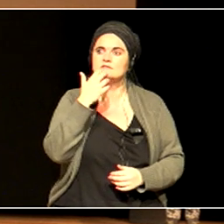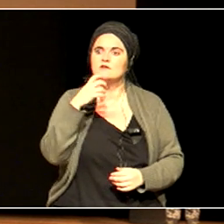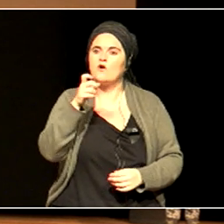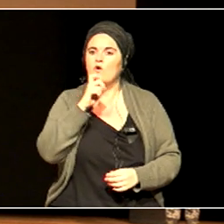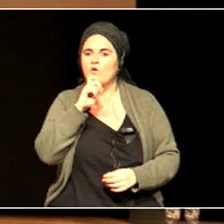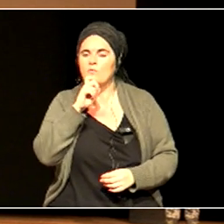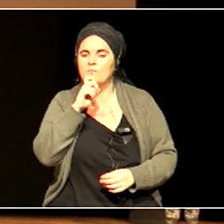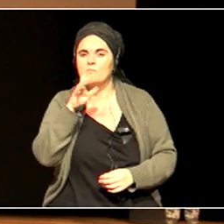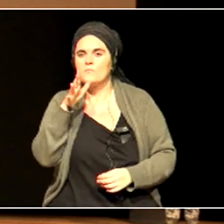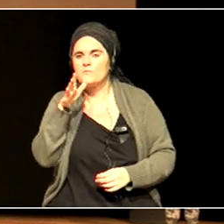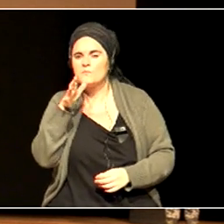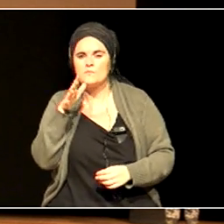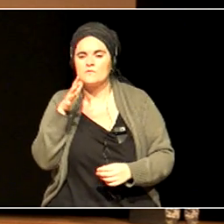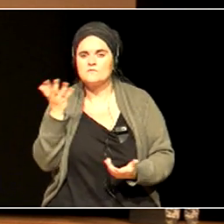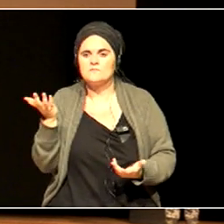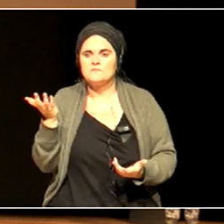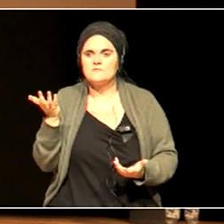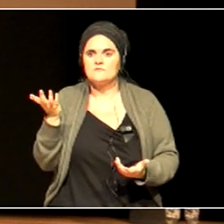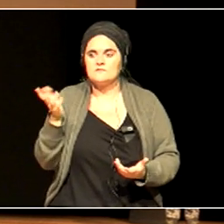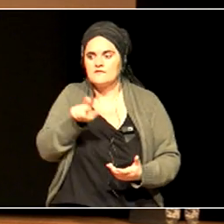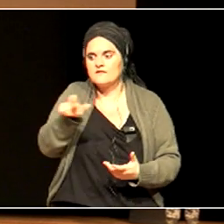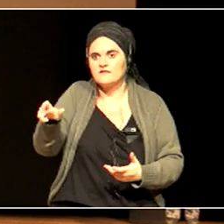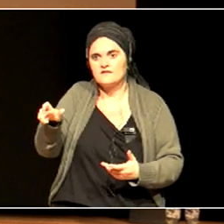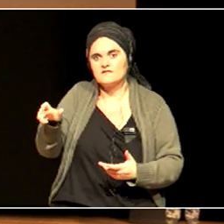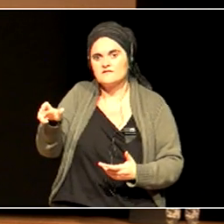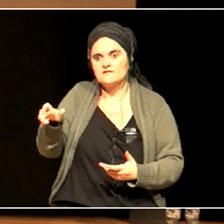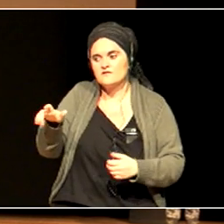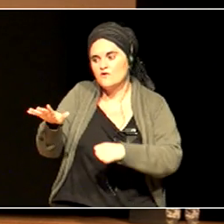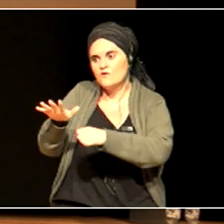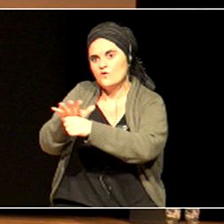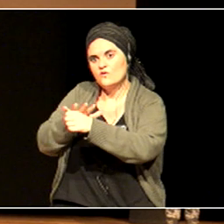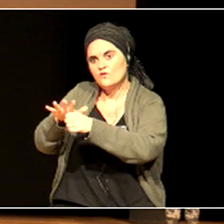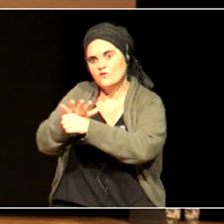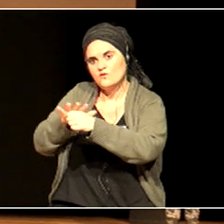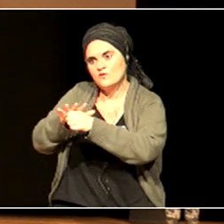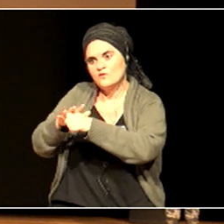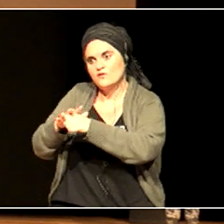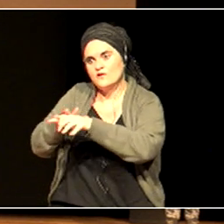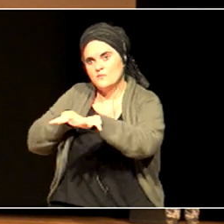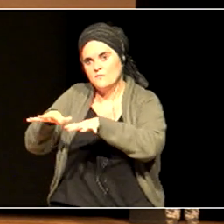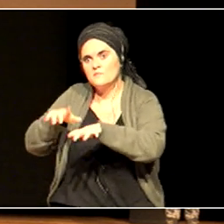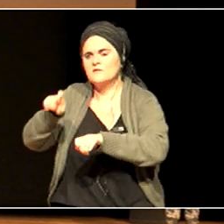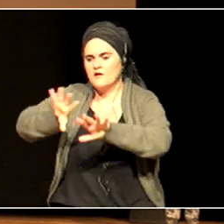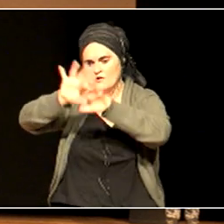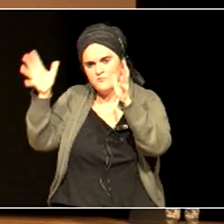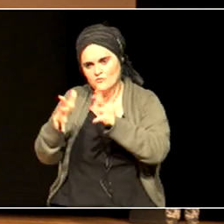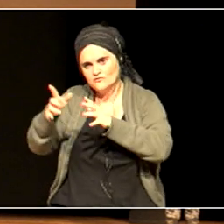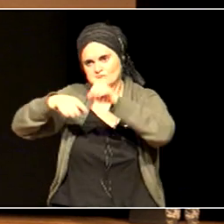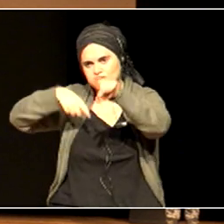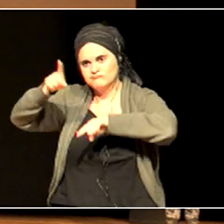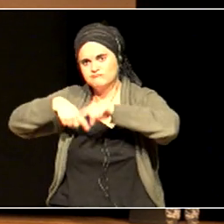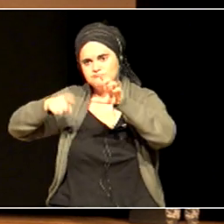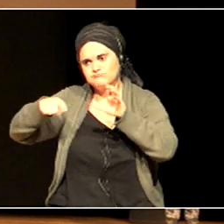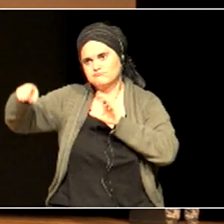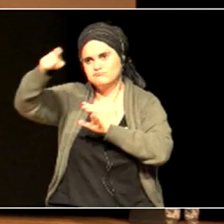locality and the world? People will grow up with a better understanding of